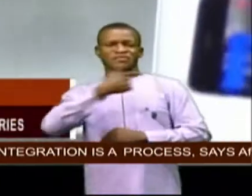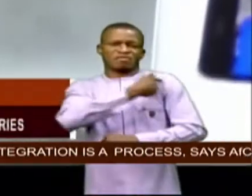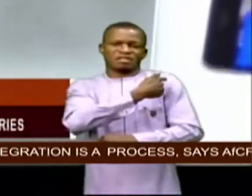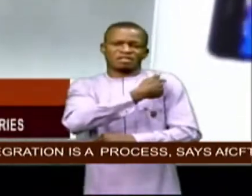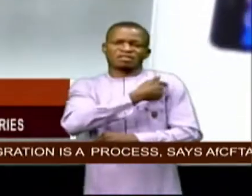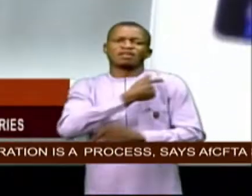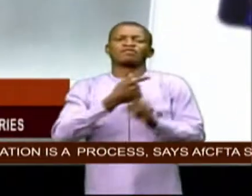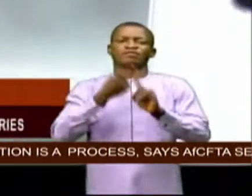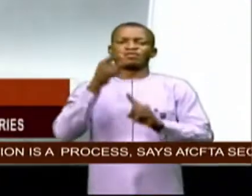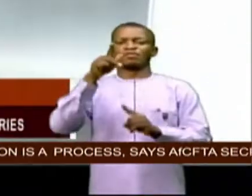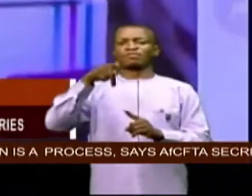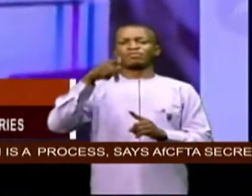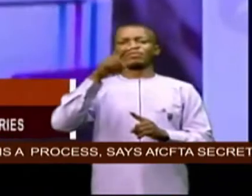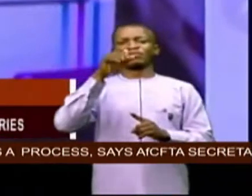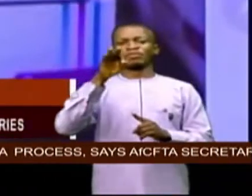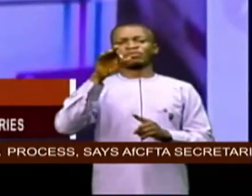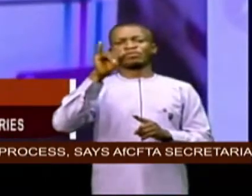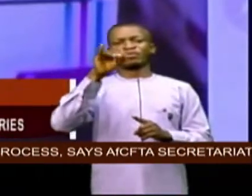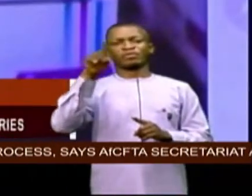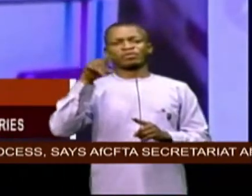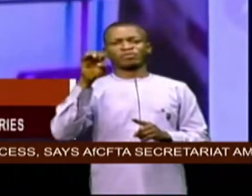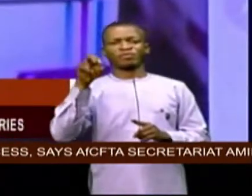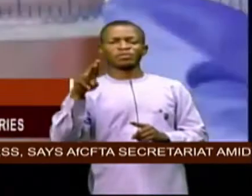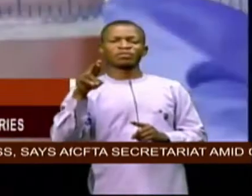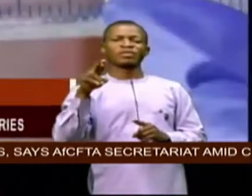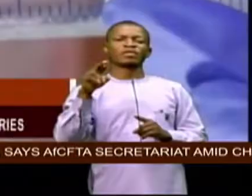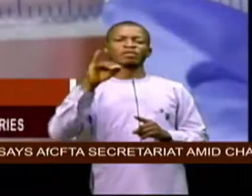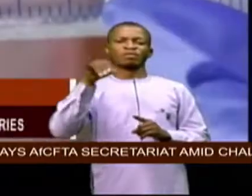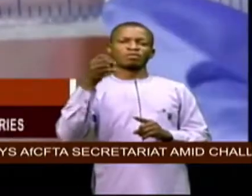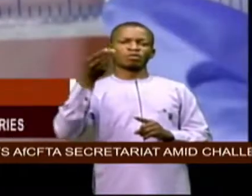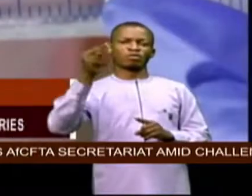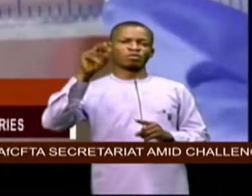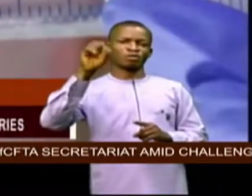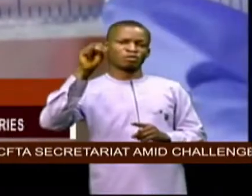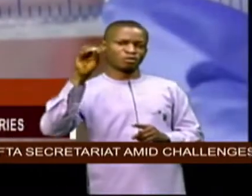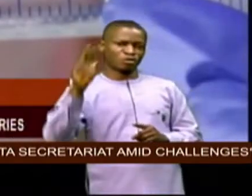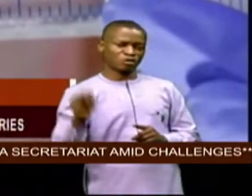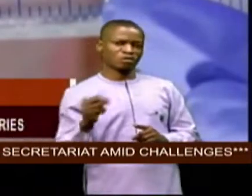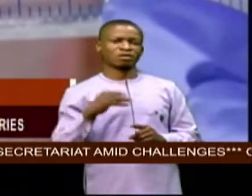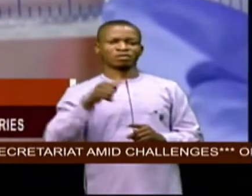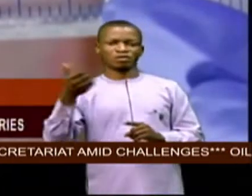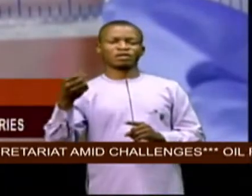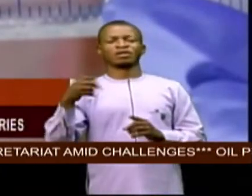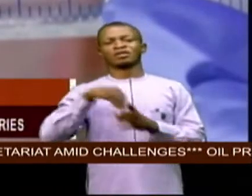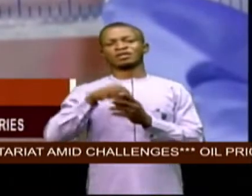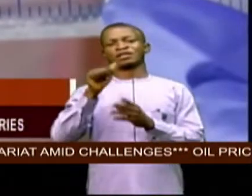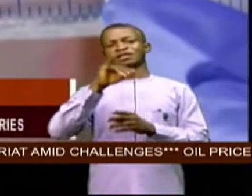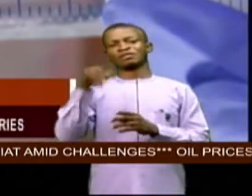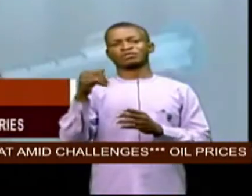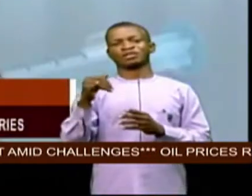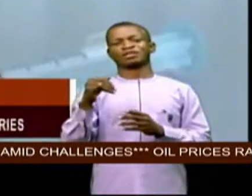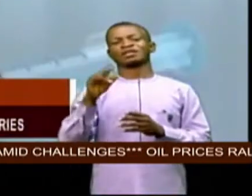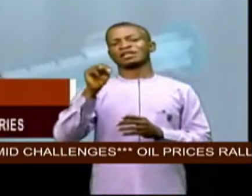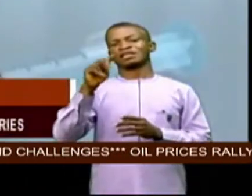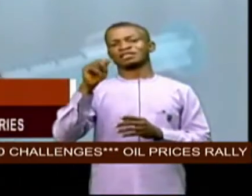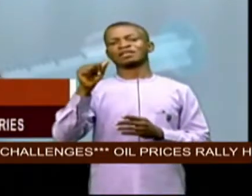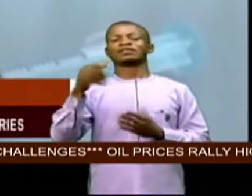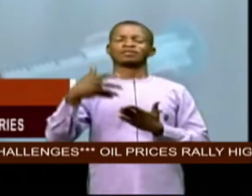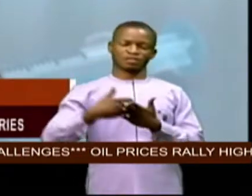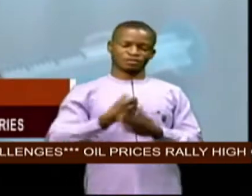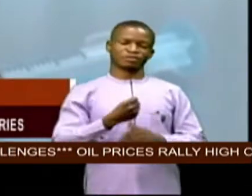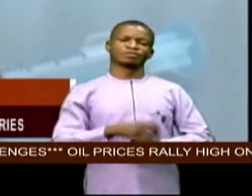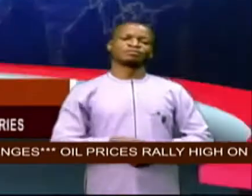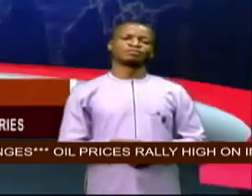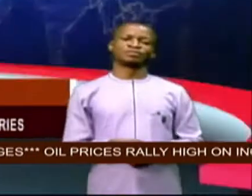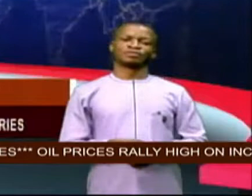pfizer johnson and johnson and astrazeneca in abuja ben adams nta news